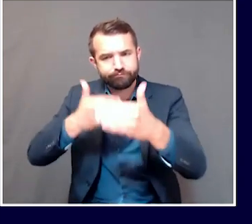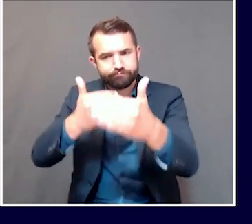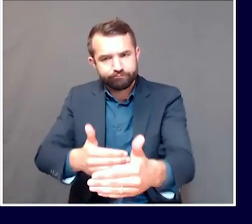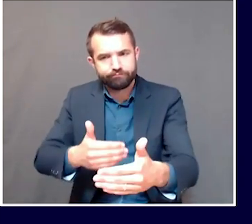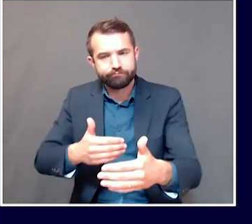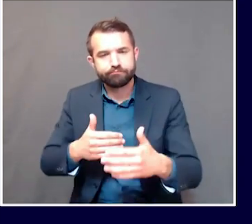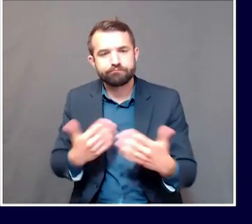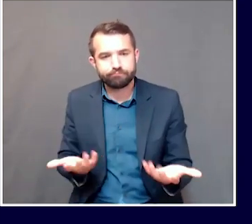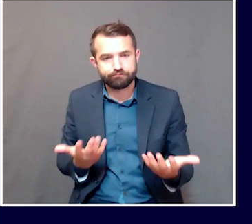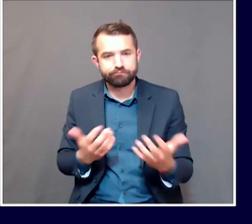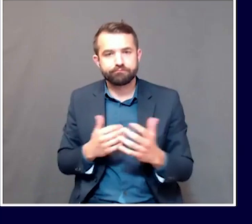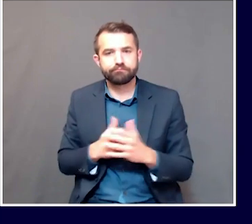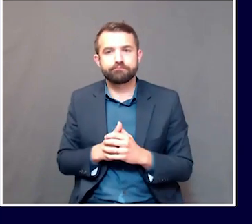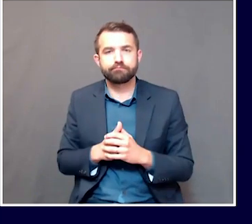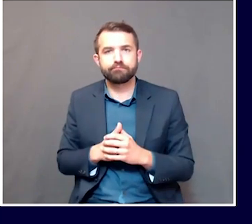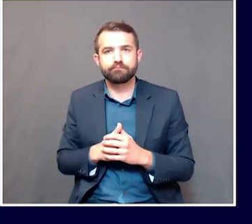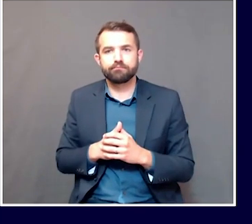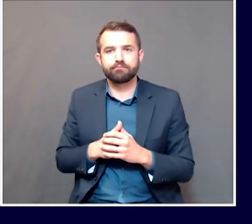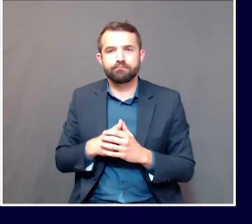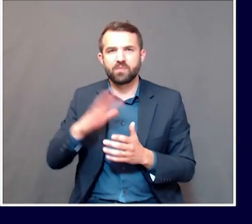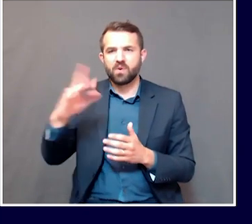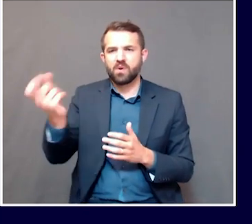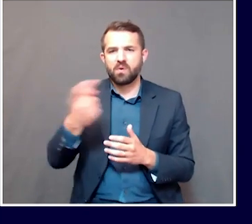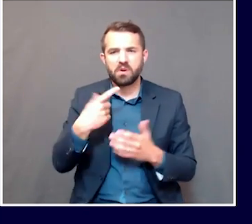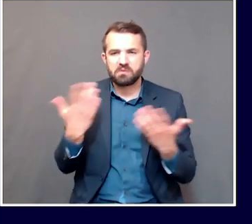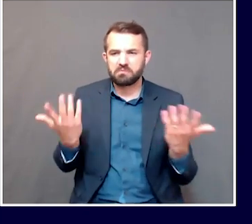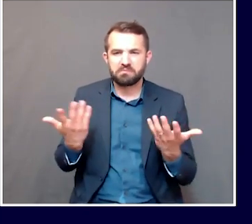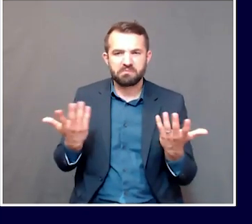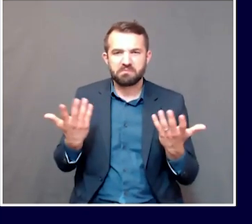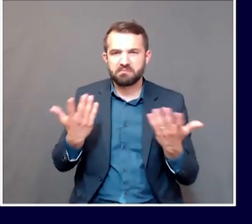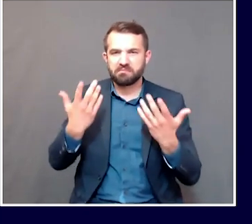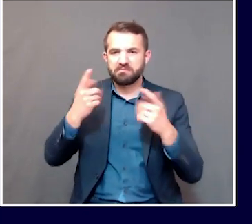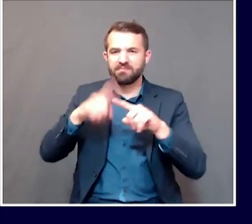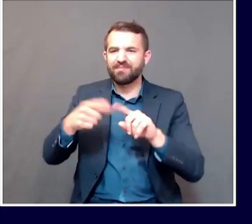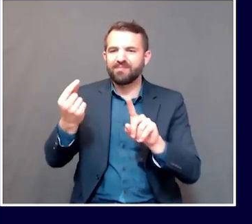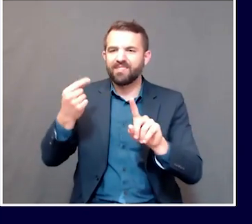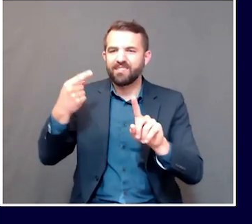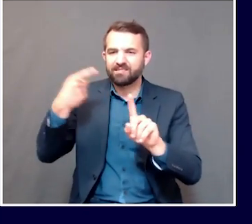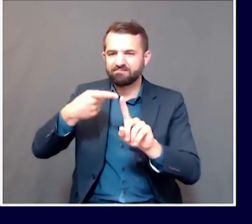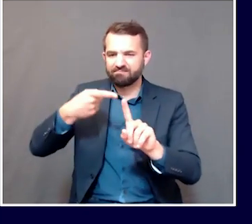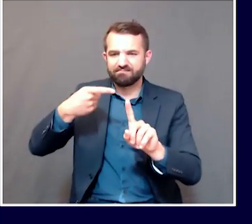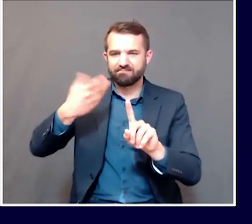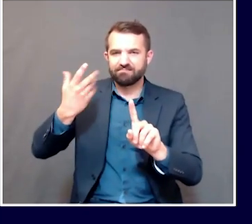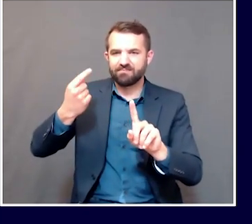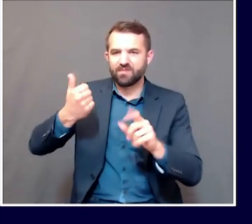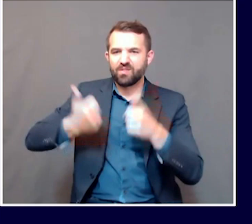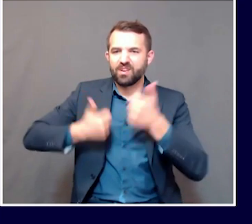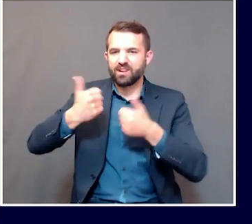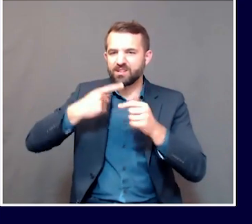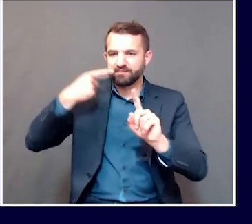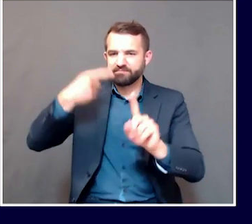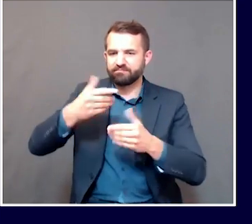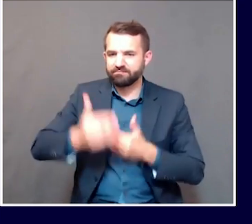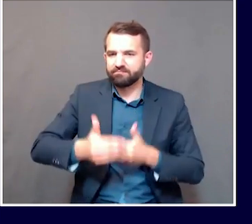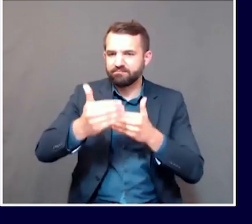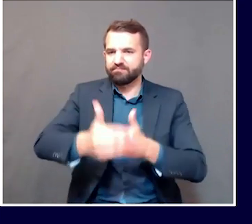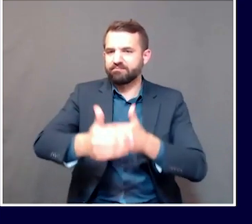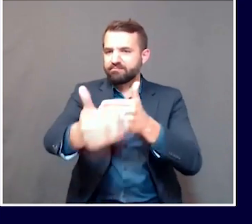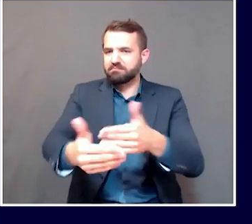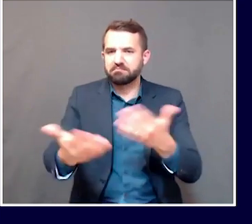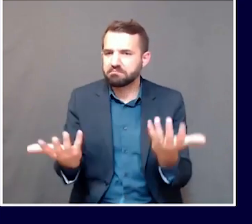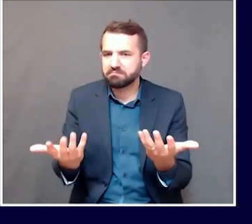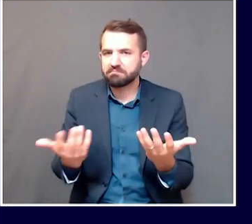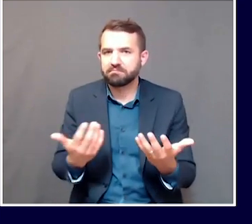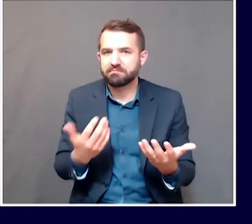I guess your question, the answer to your question may depend on which steps you're talking about. But also, we've said repeatedly, we're continuing